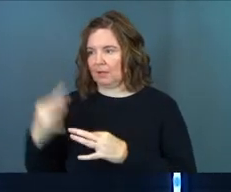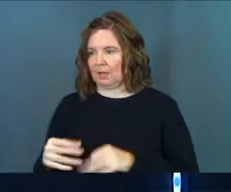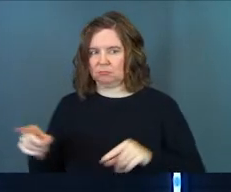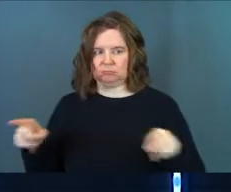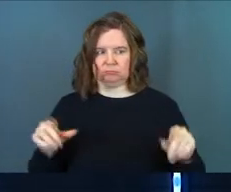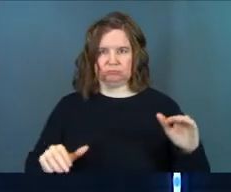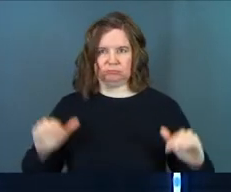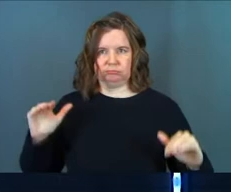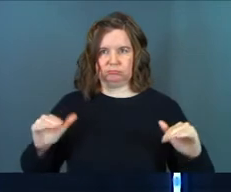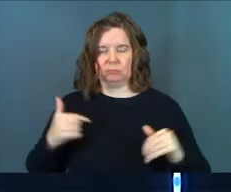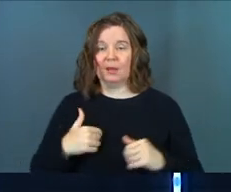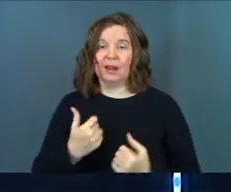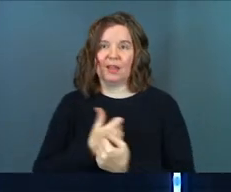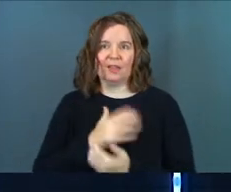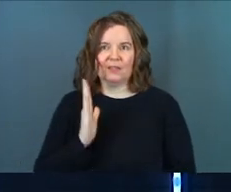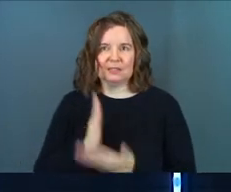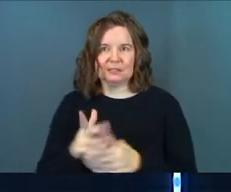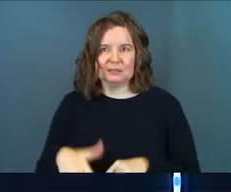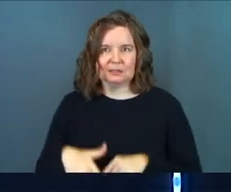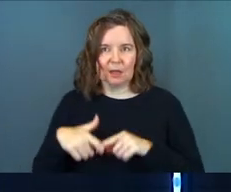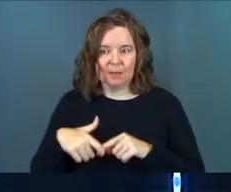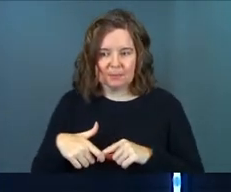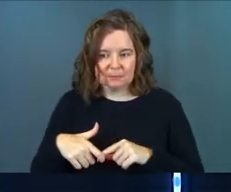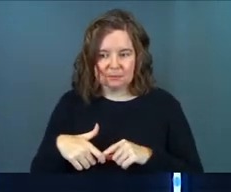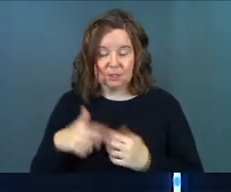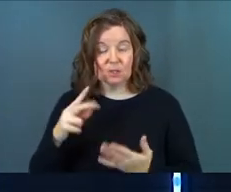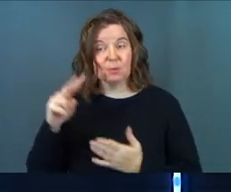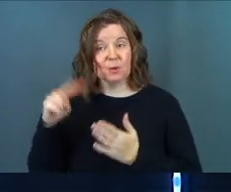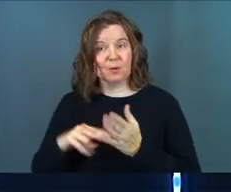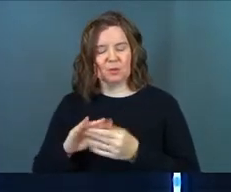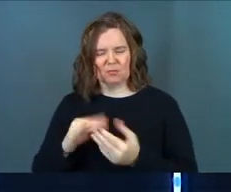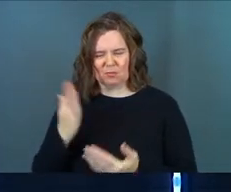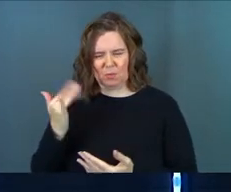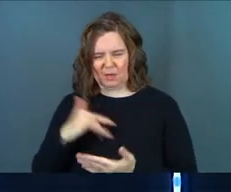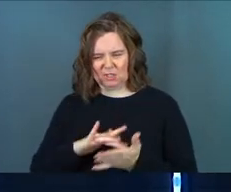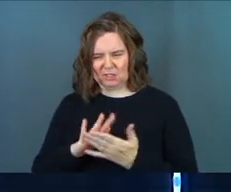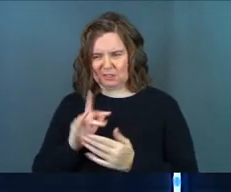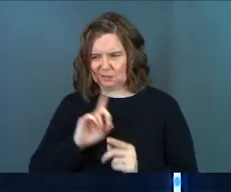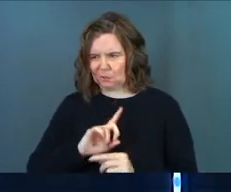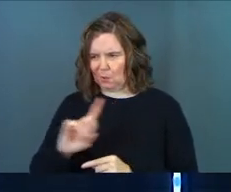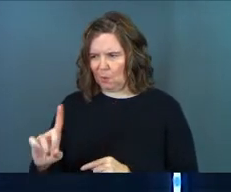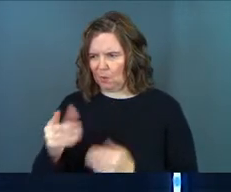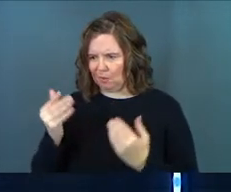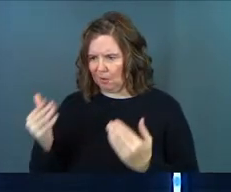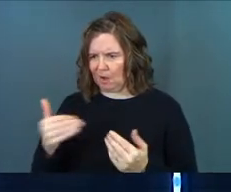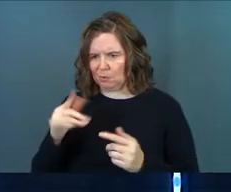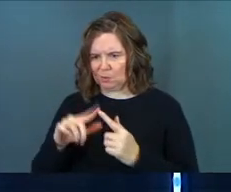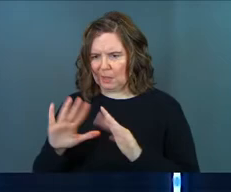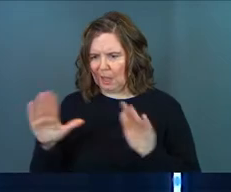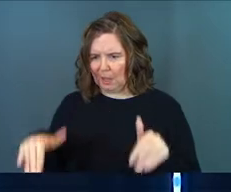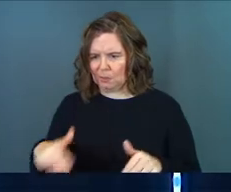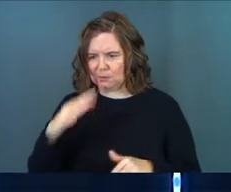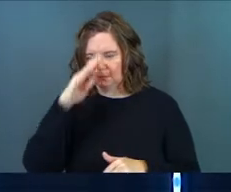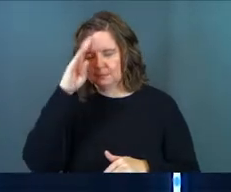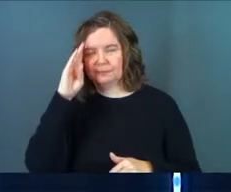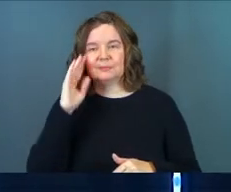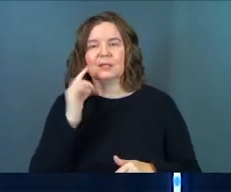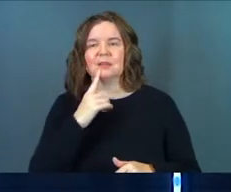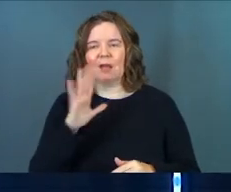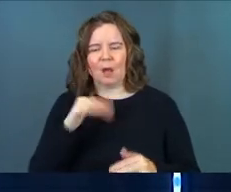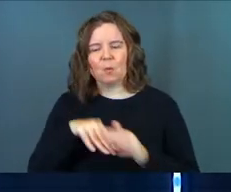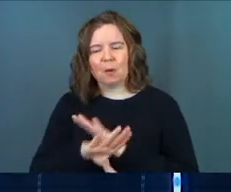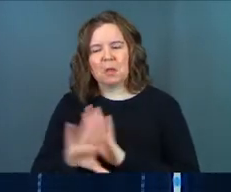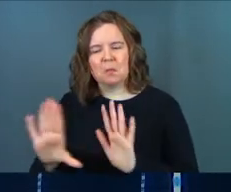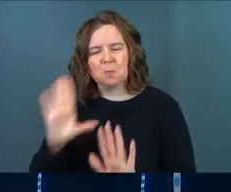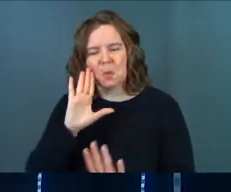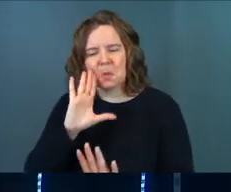And I love that. And I love that he stops. And you might read this story and think, well, why didn't Jesus just go on along to his house and say, I'll